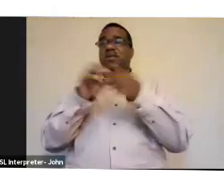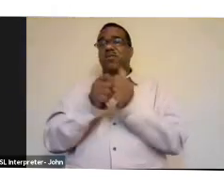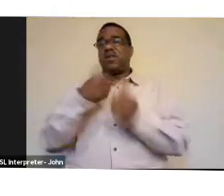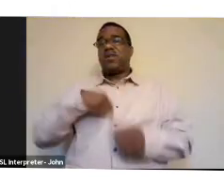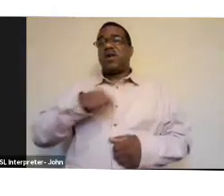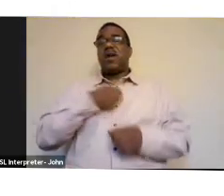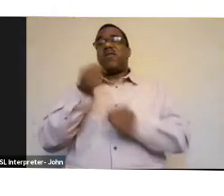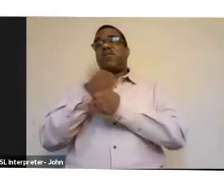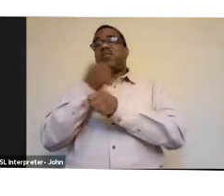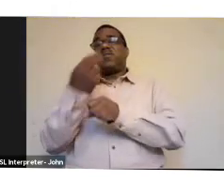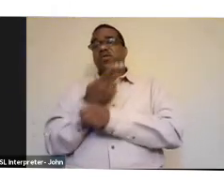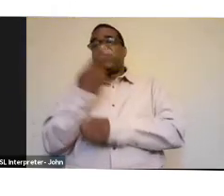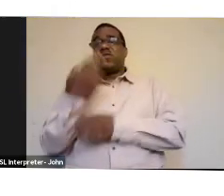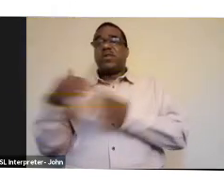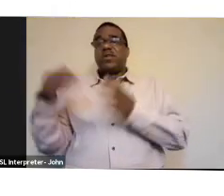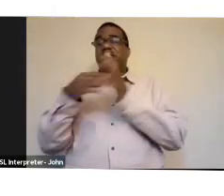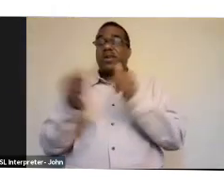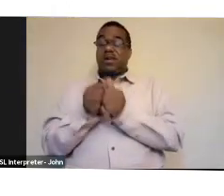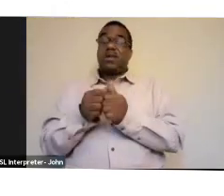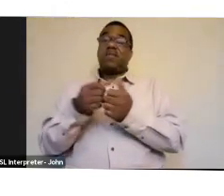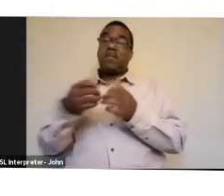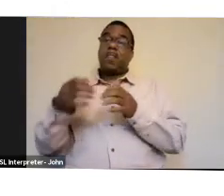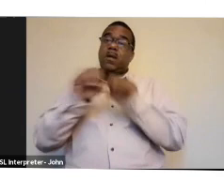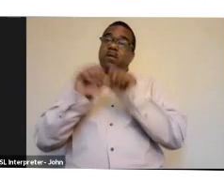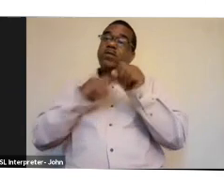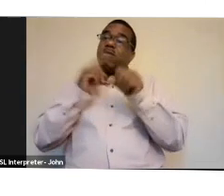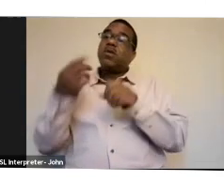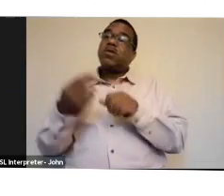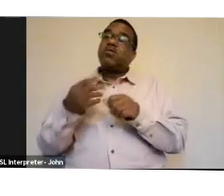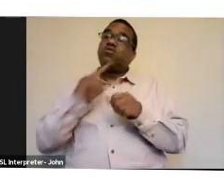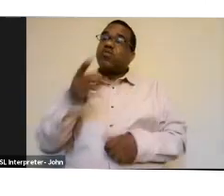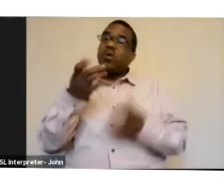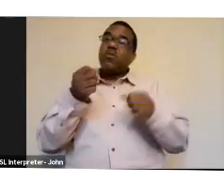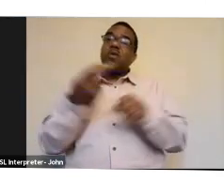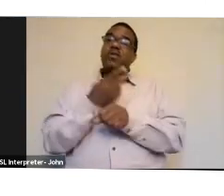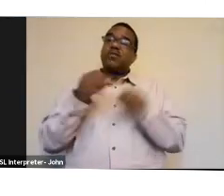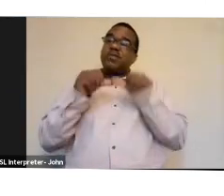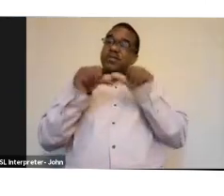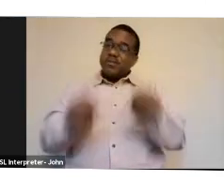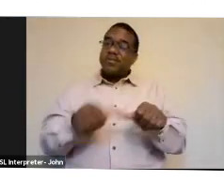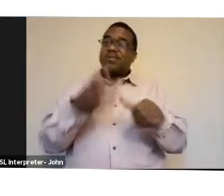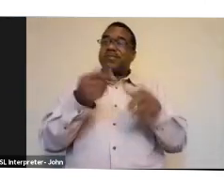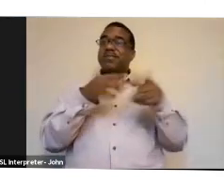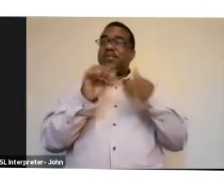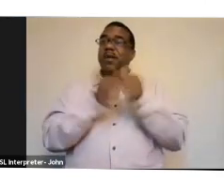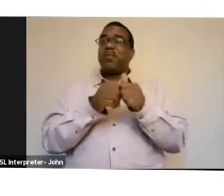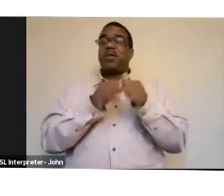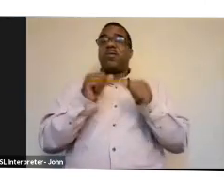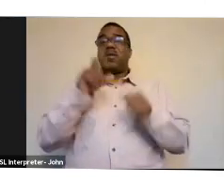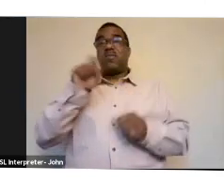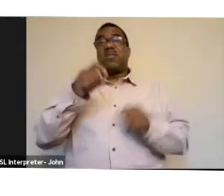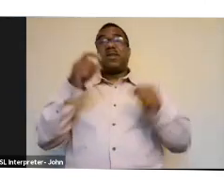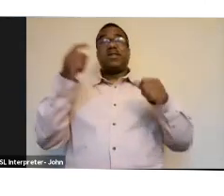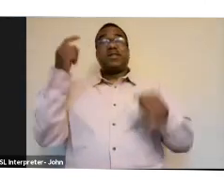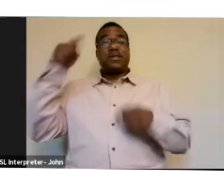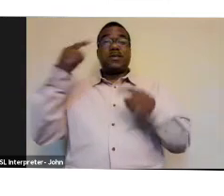if we truly want to live in sustainable ways and design in sustainable ways. We have to think about all aspects of